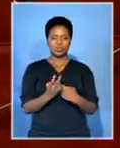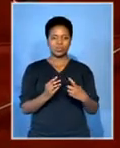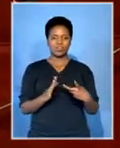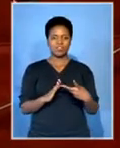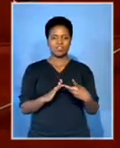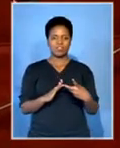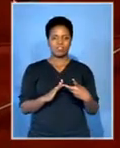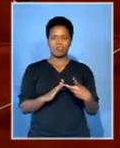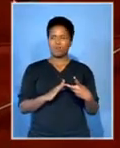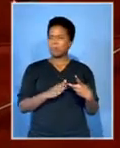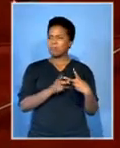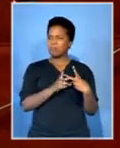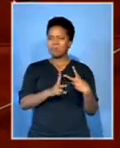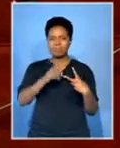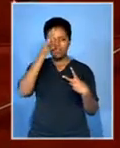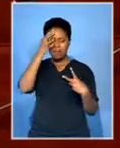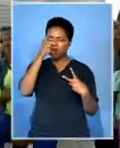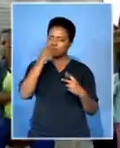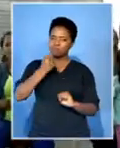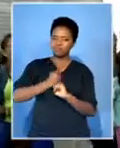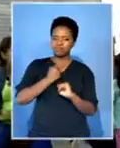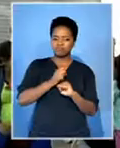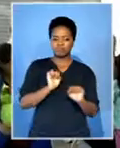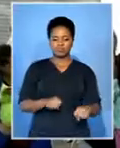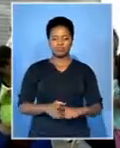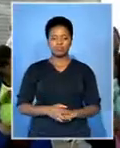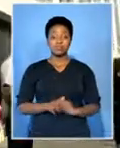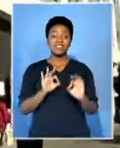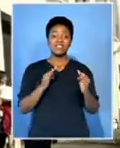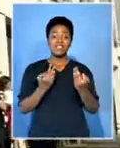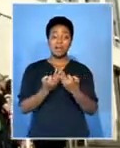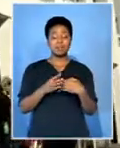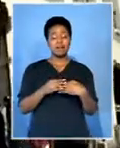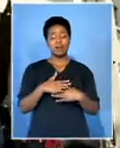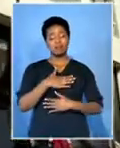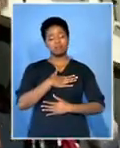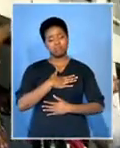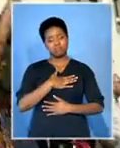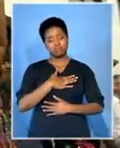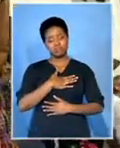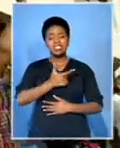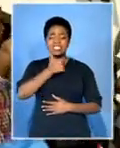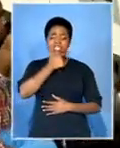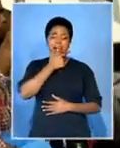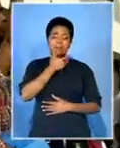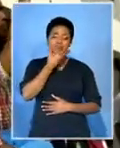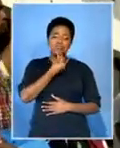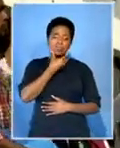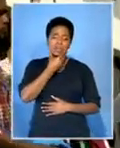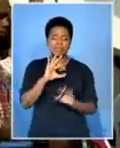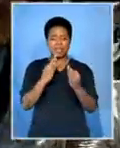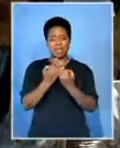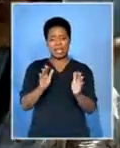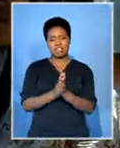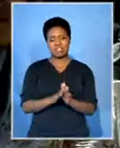from public works and other supporting departments. For family members, it will be a festive season without their loved ones.